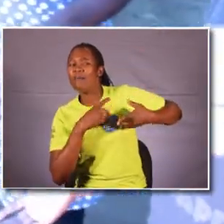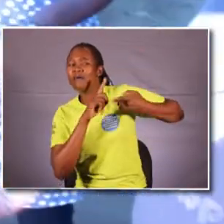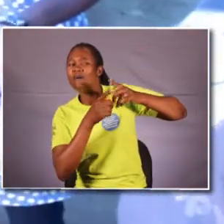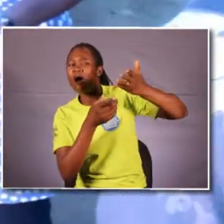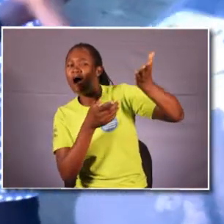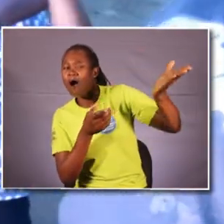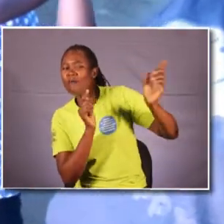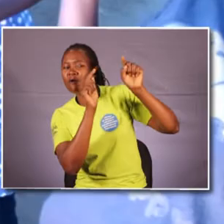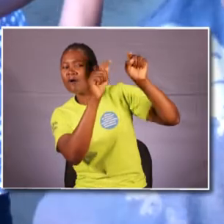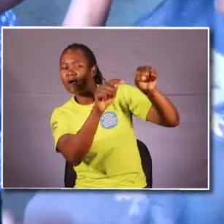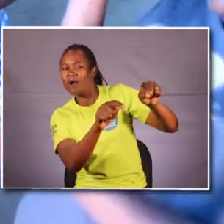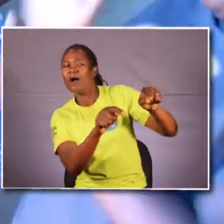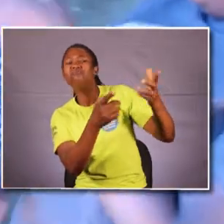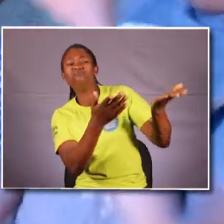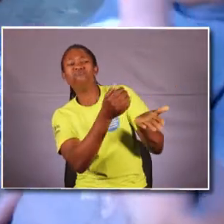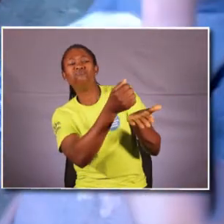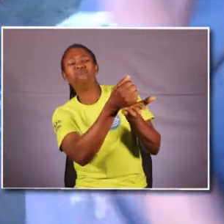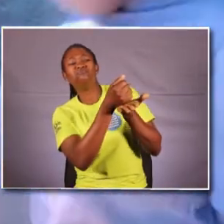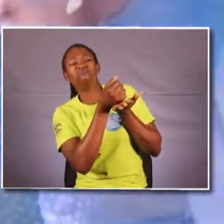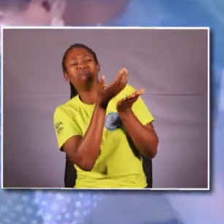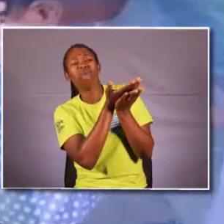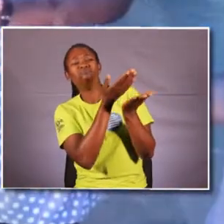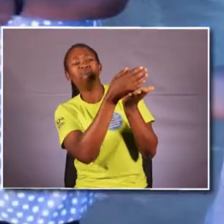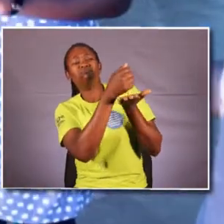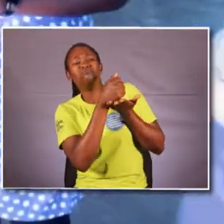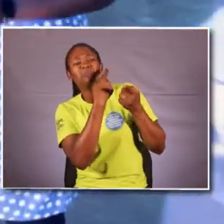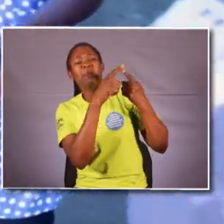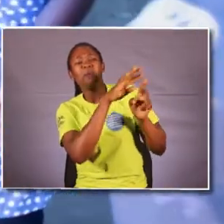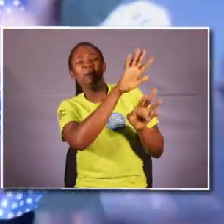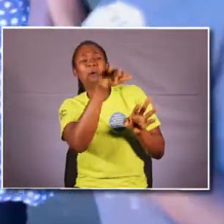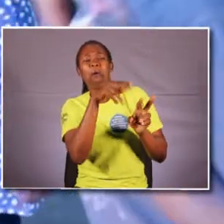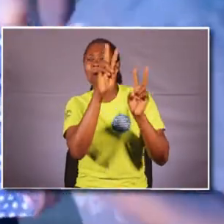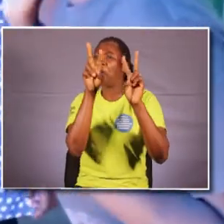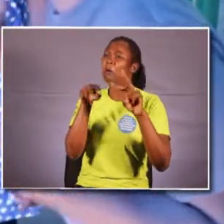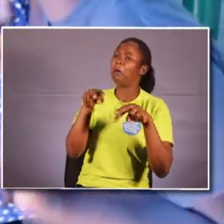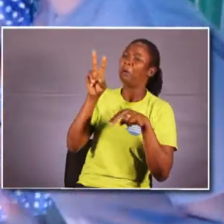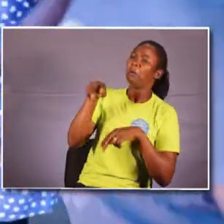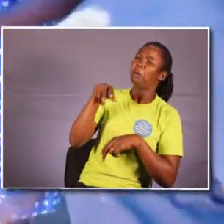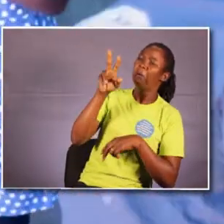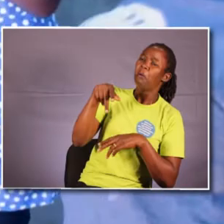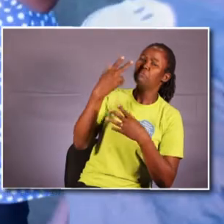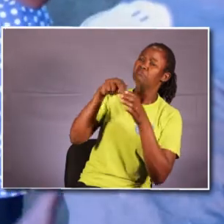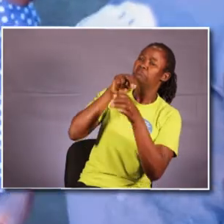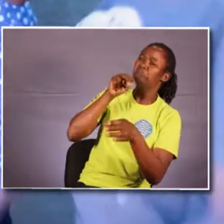You ask them to stretch out a helping hand to you, but it really doesn't matter to them that you are in need.